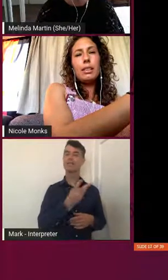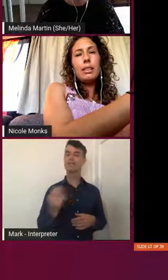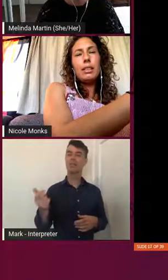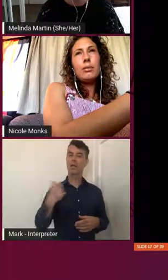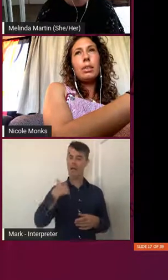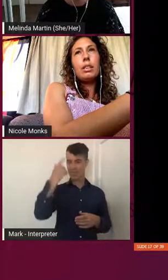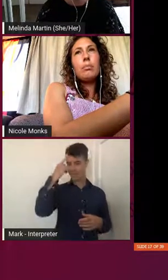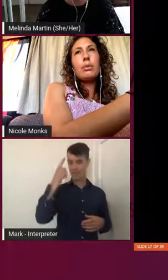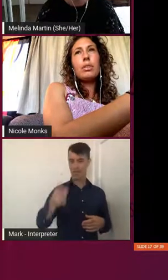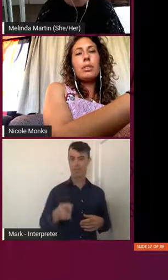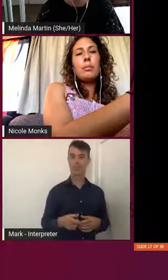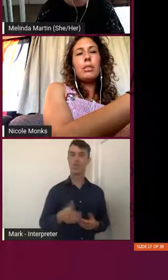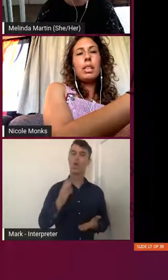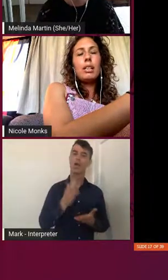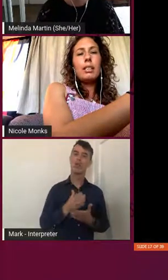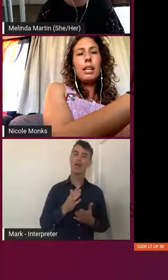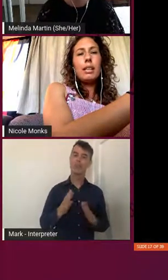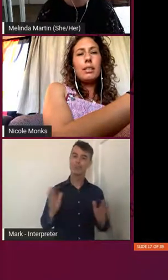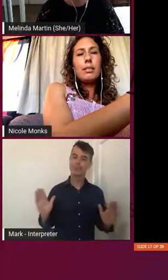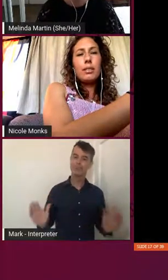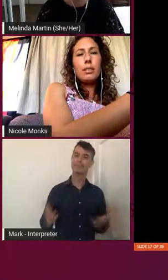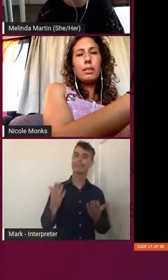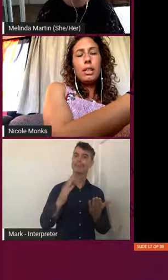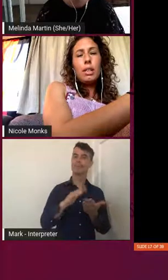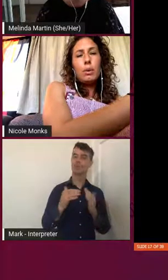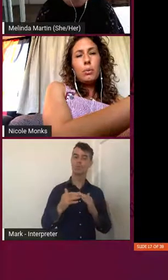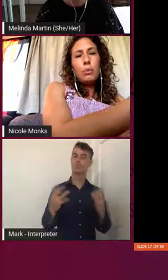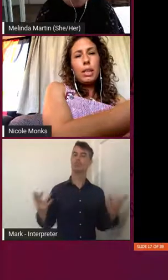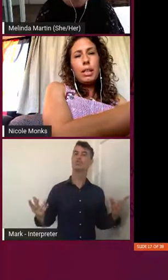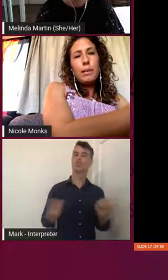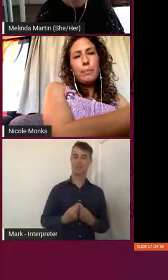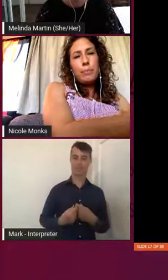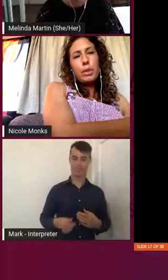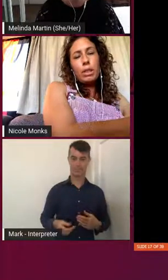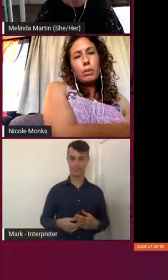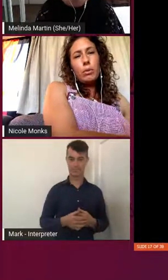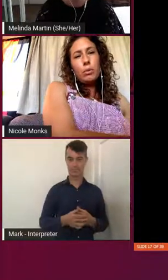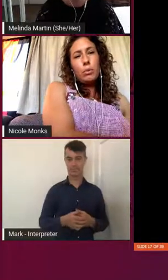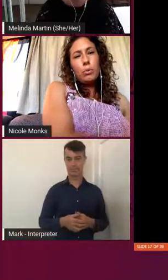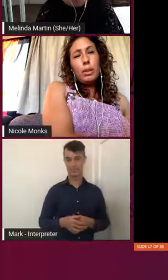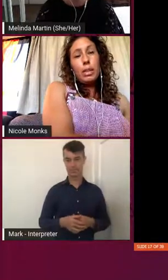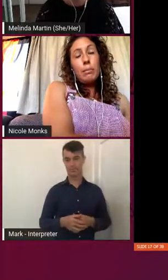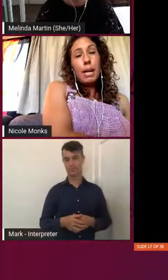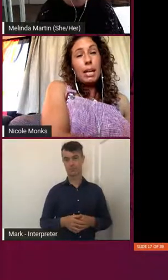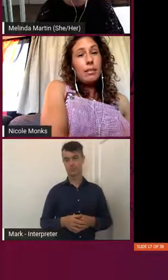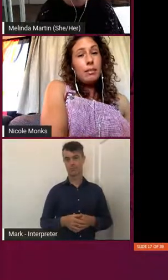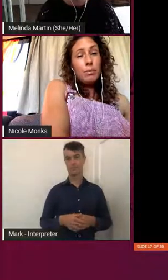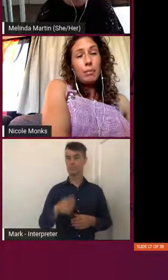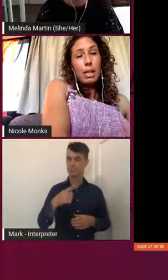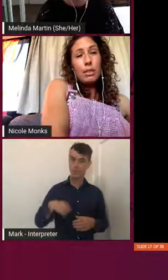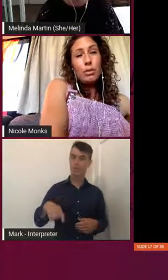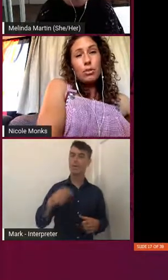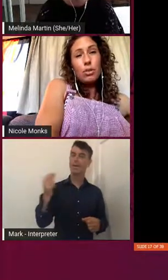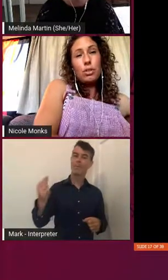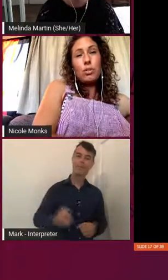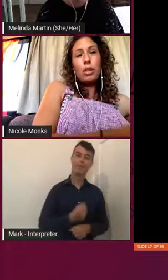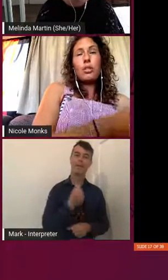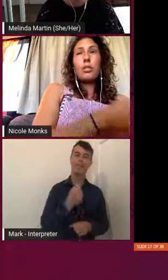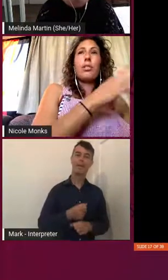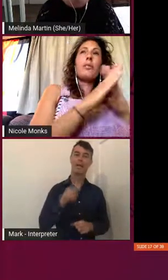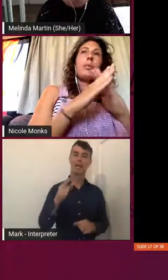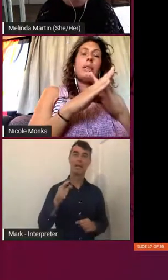think really brought the community together. So we, we made, we made the